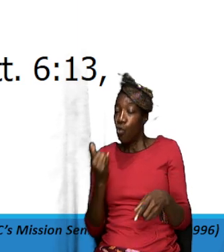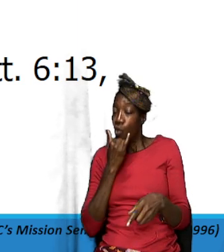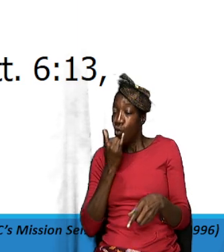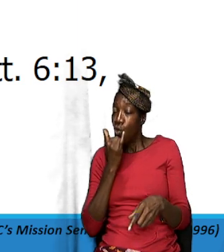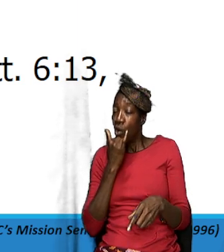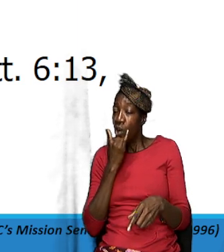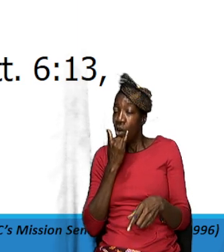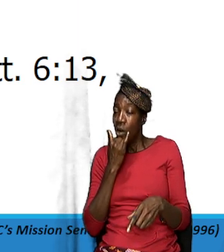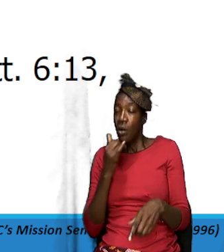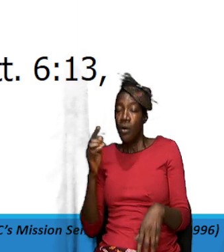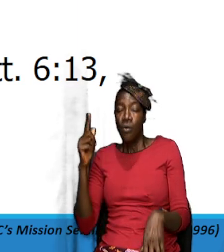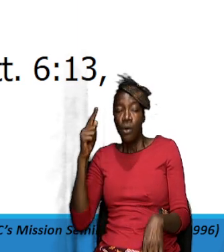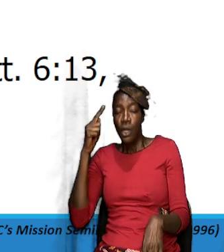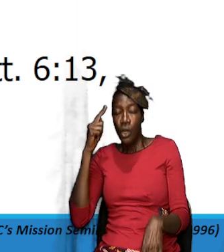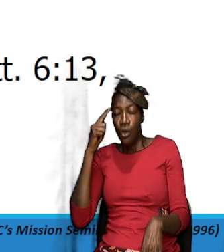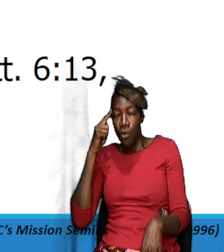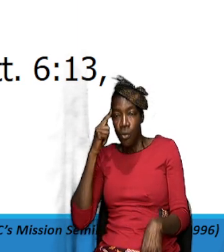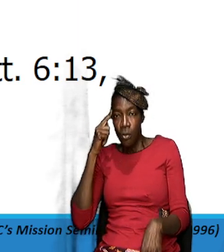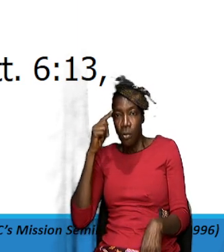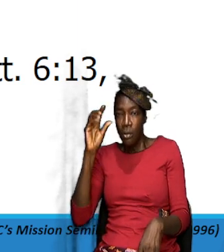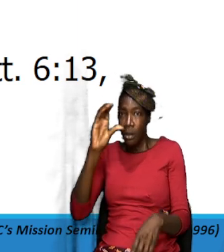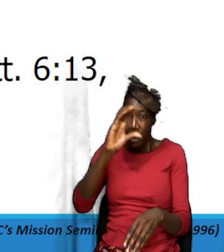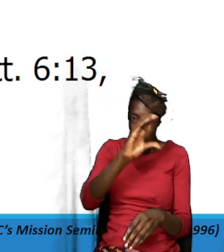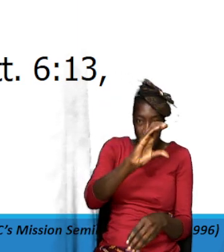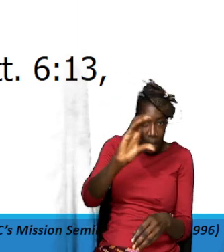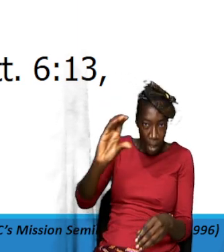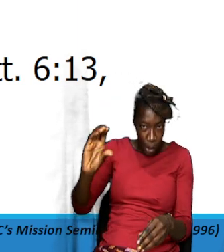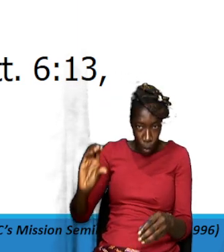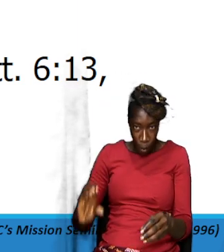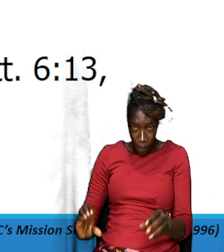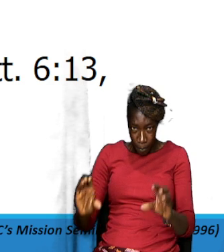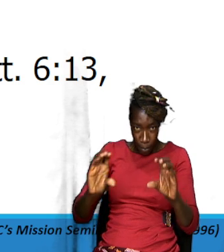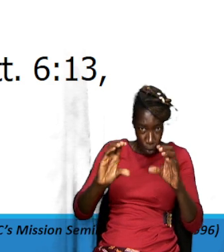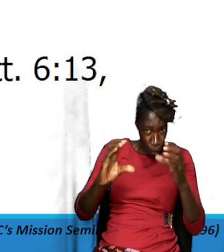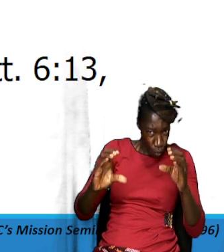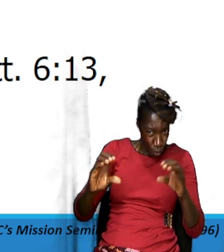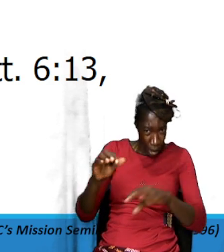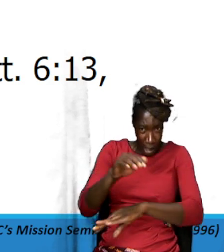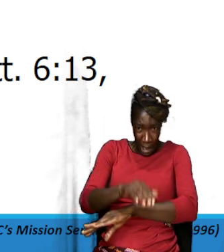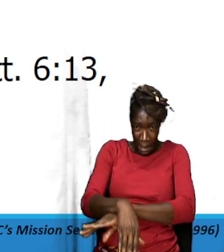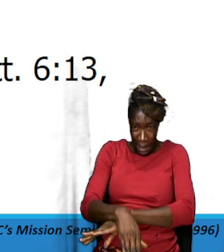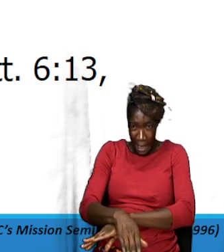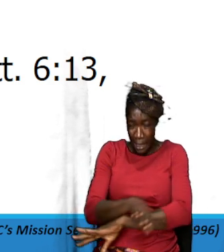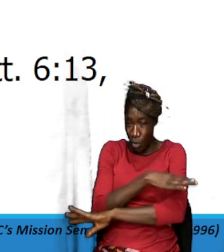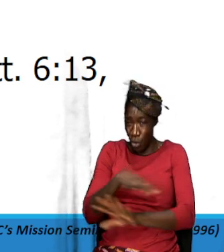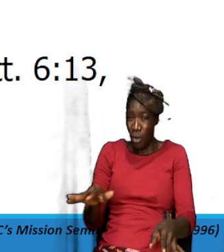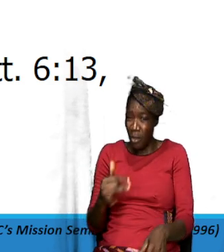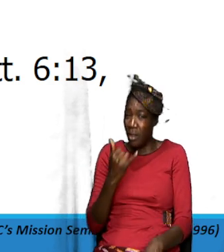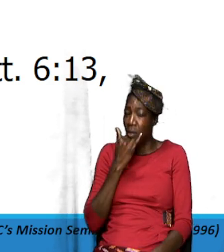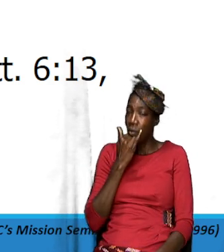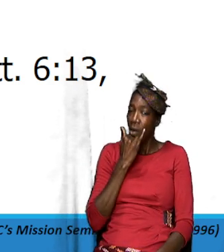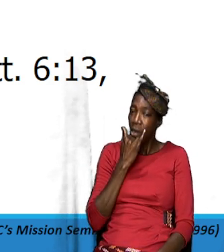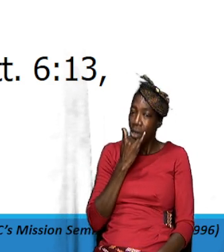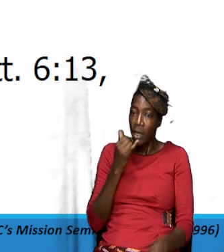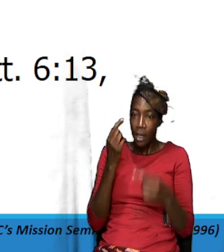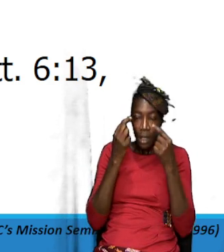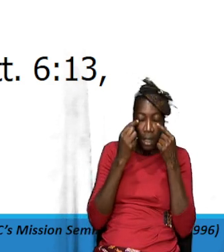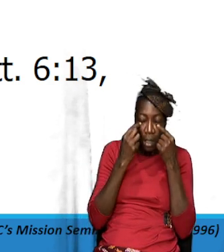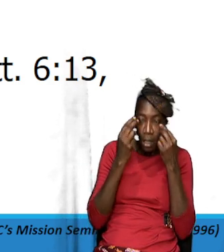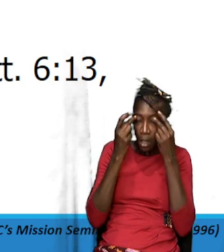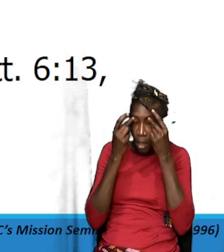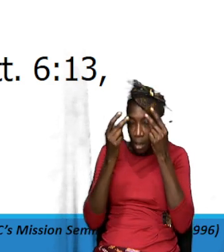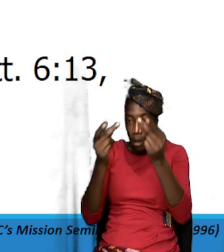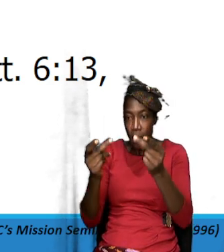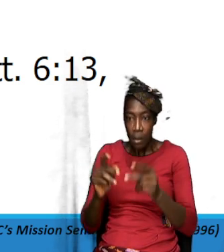alone on the computer at night then nothing is wrong to tell yourself say